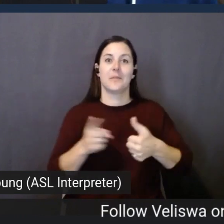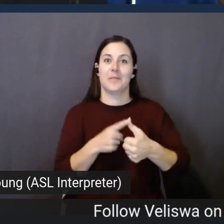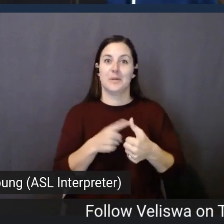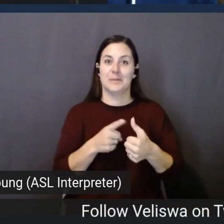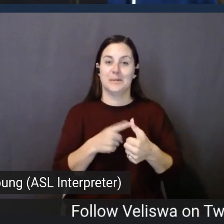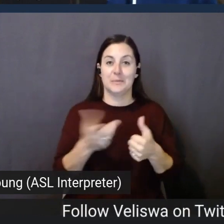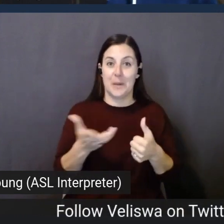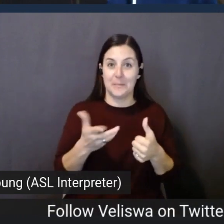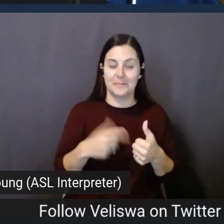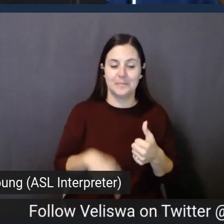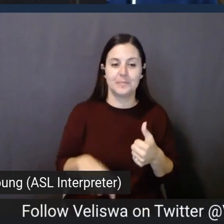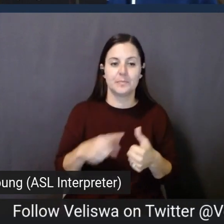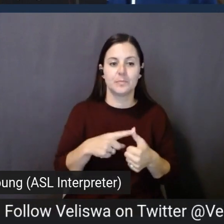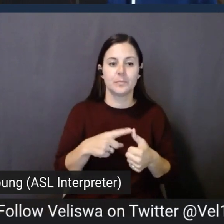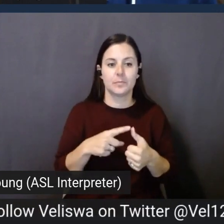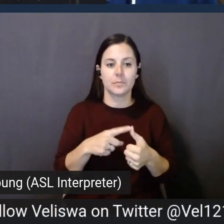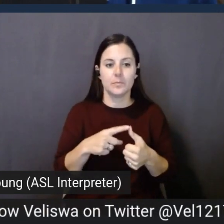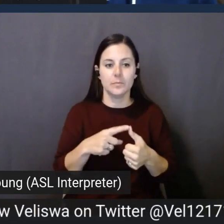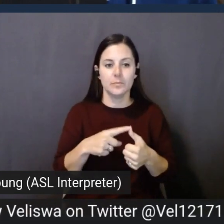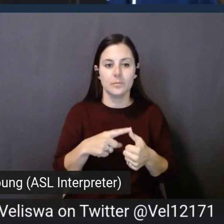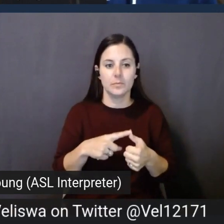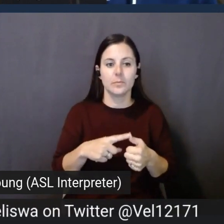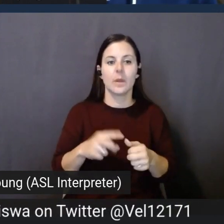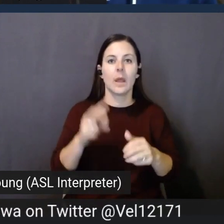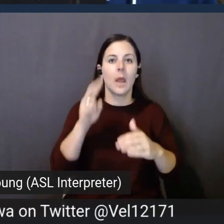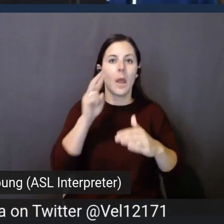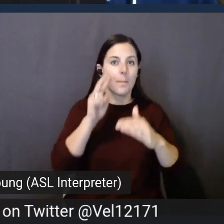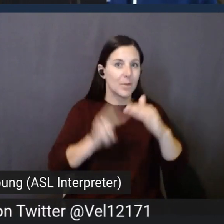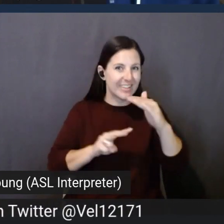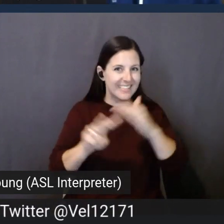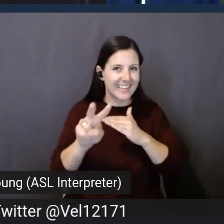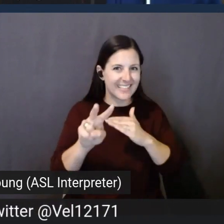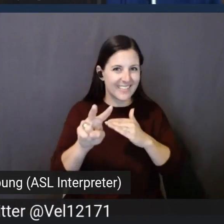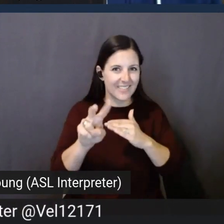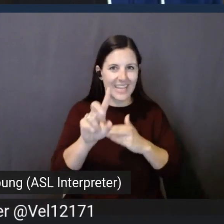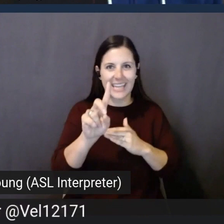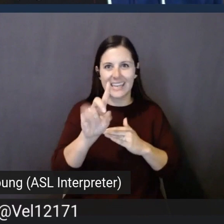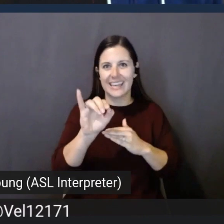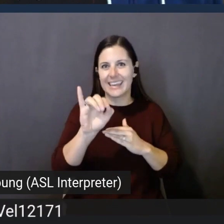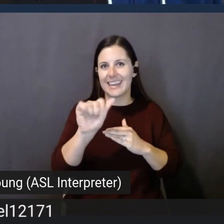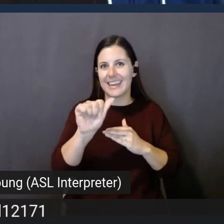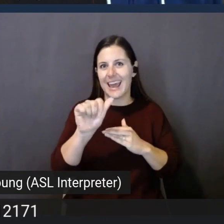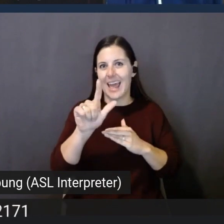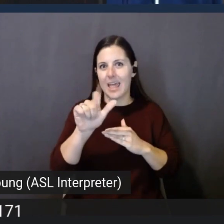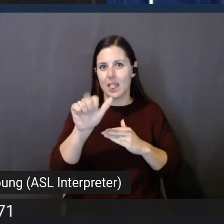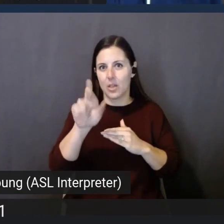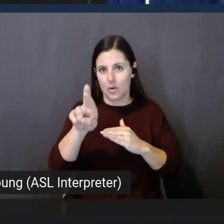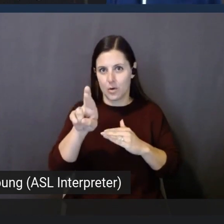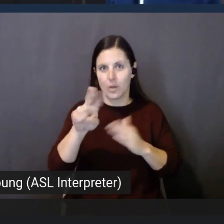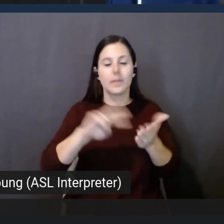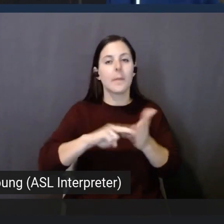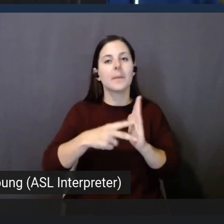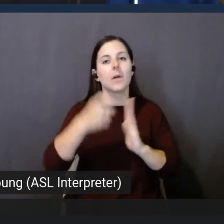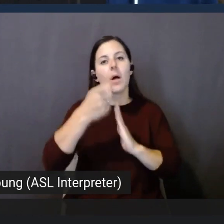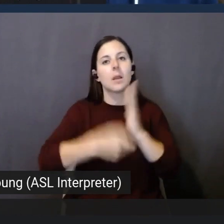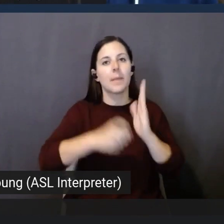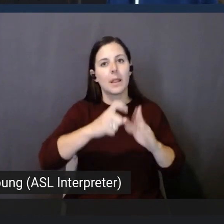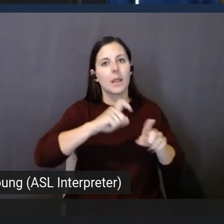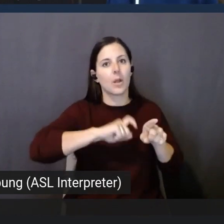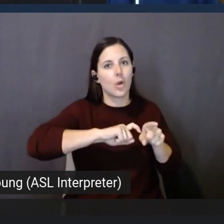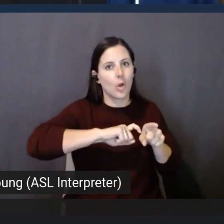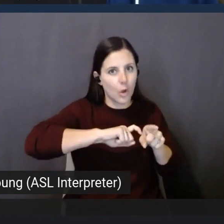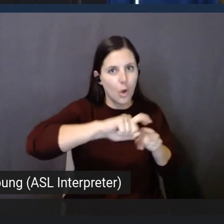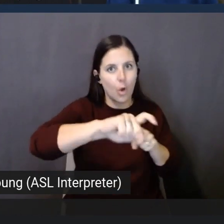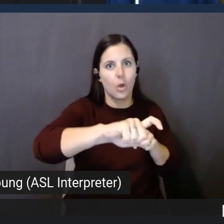is one of the critical components is a predictive dialer, which automatically calls customers that are specified in a